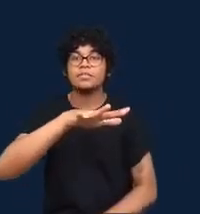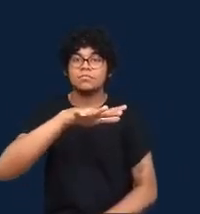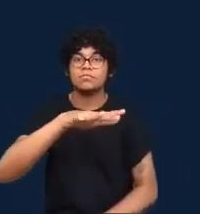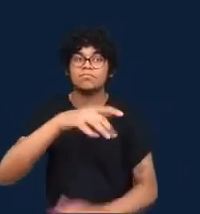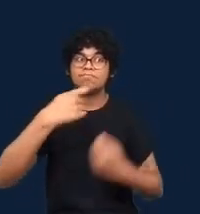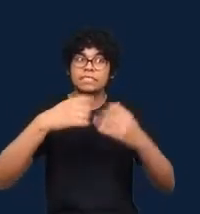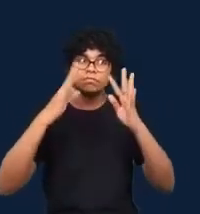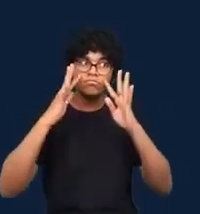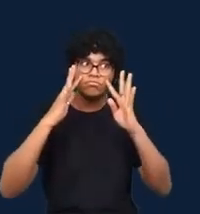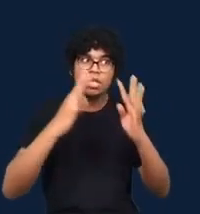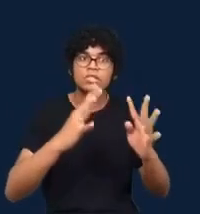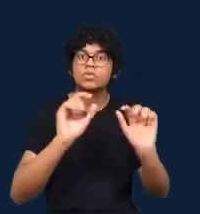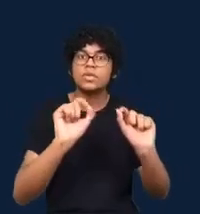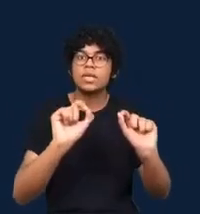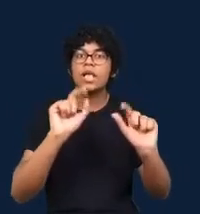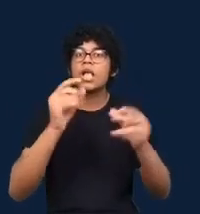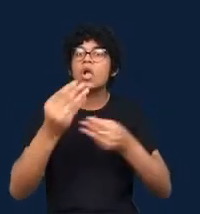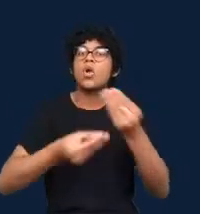journalism projects.